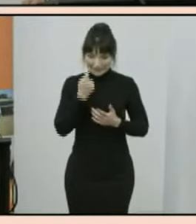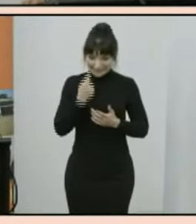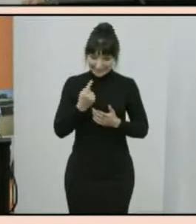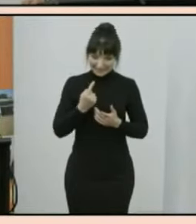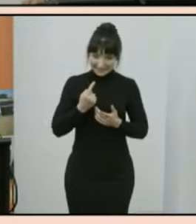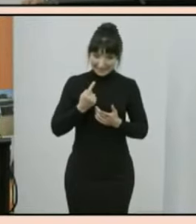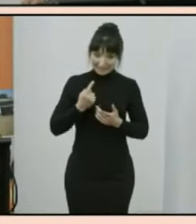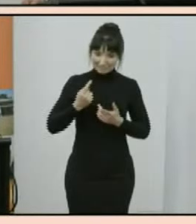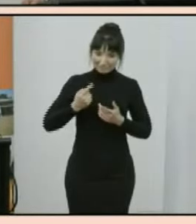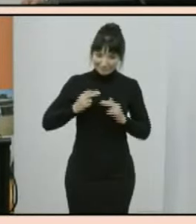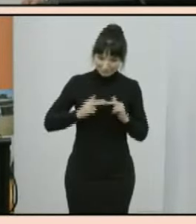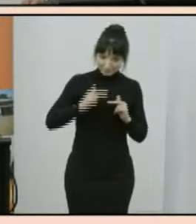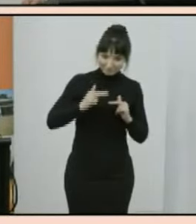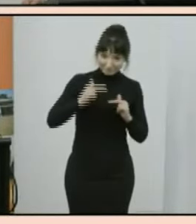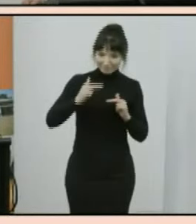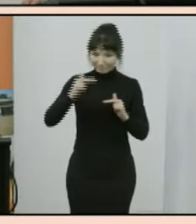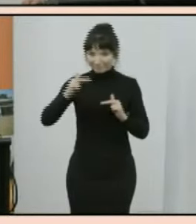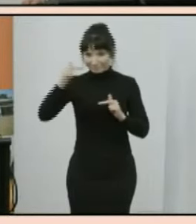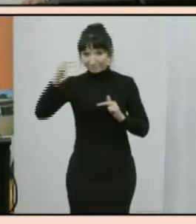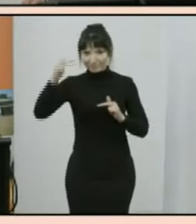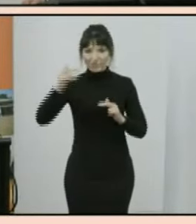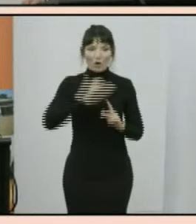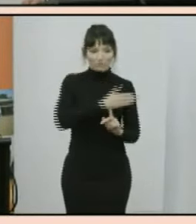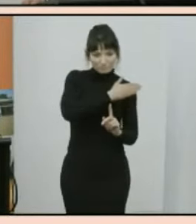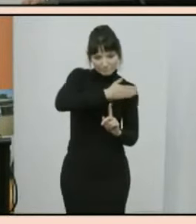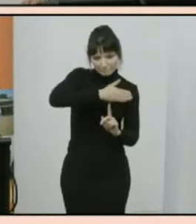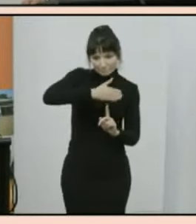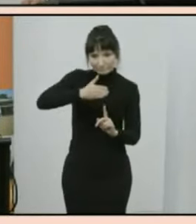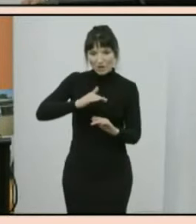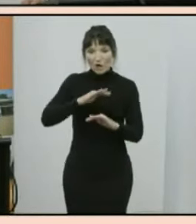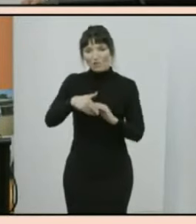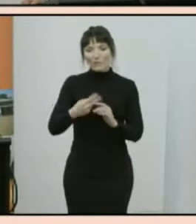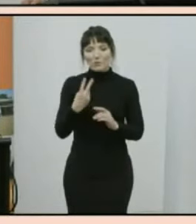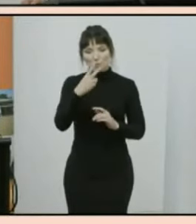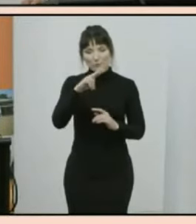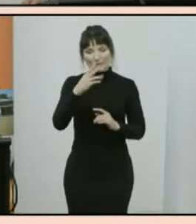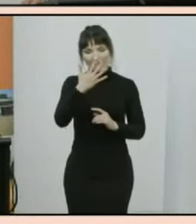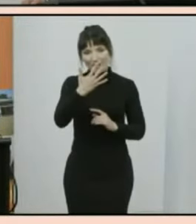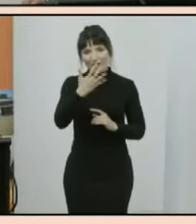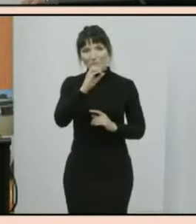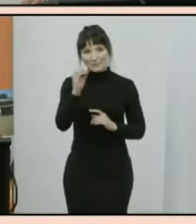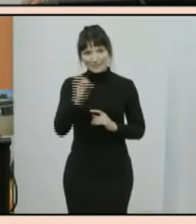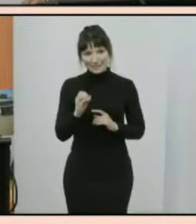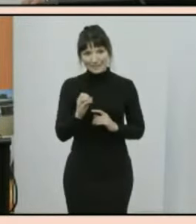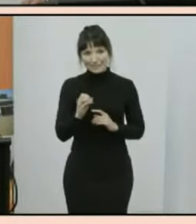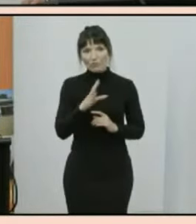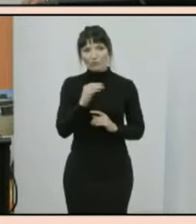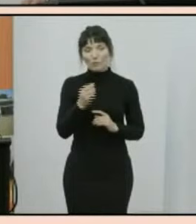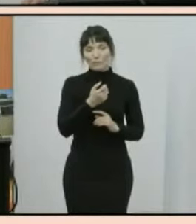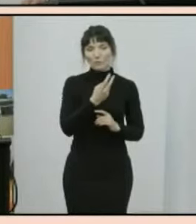seen each census with an increase of over 25 percent since 2016.